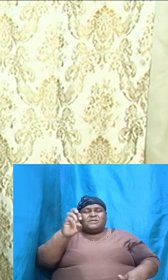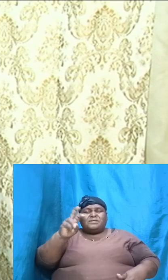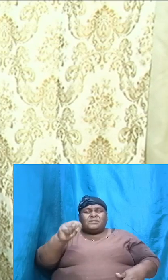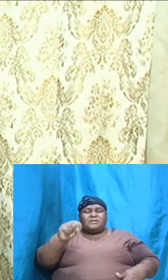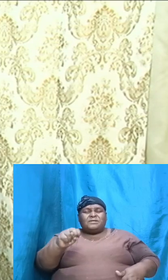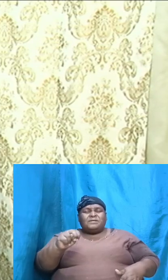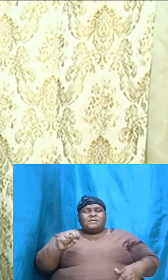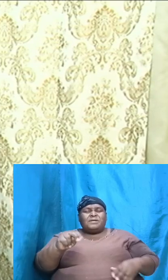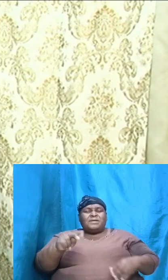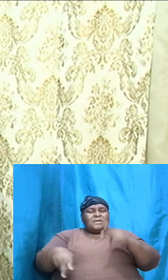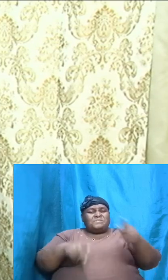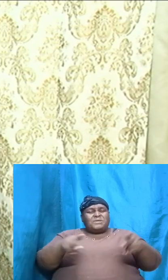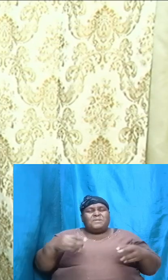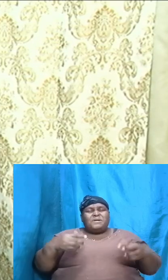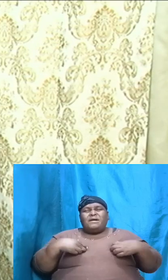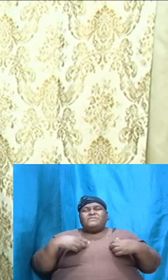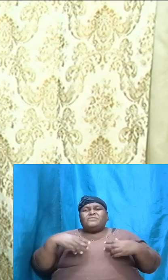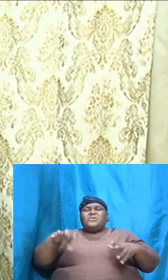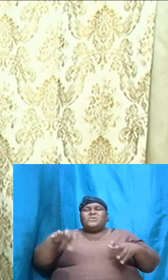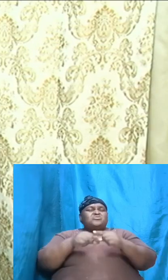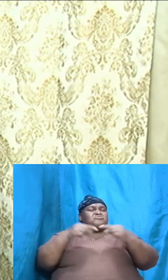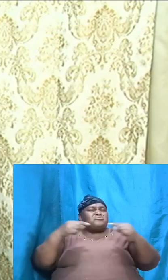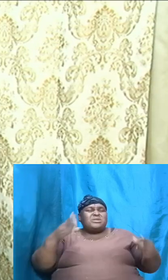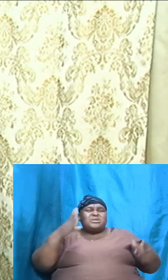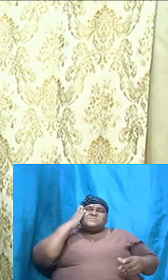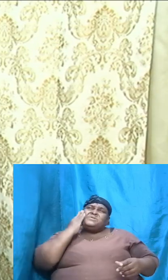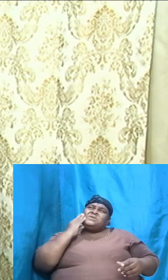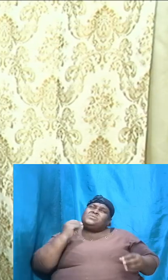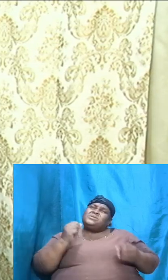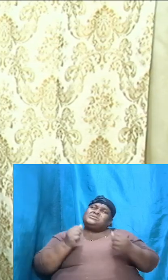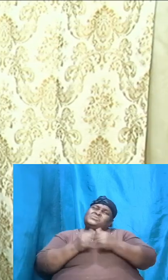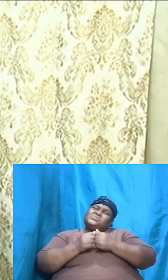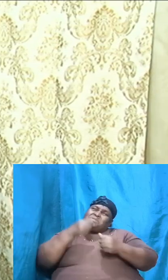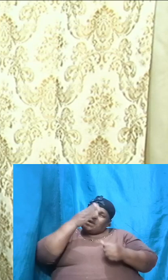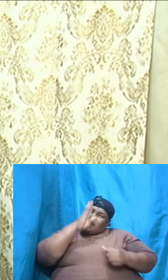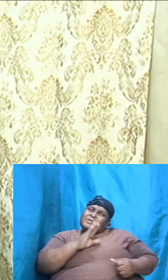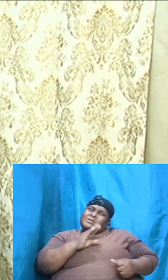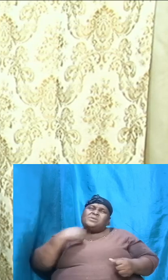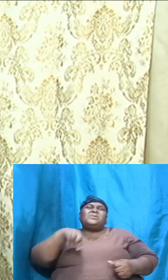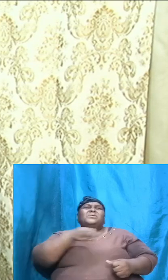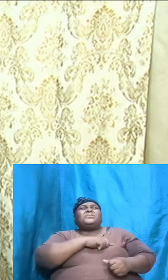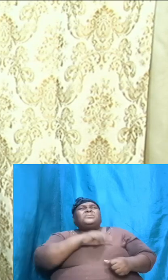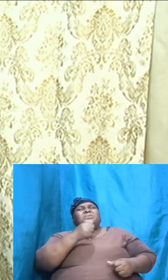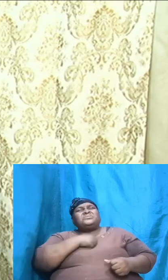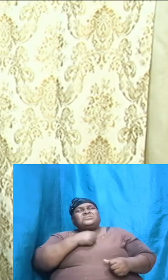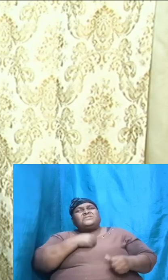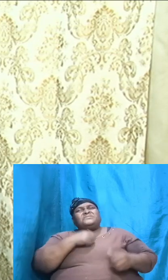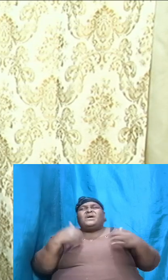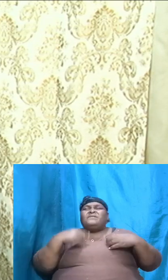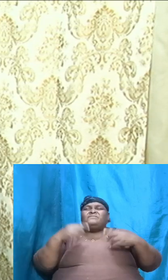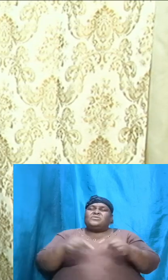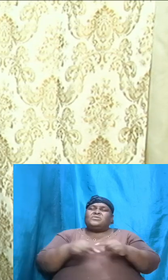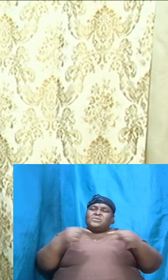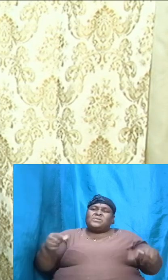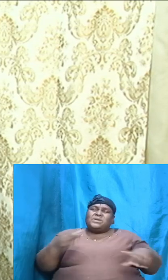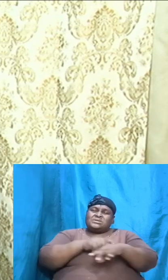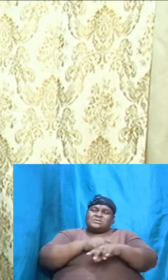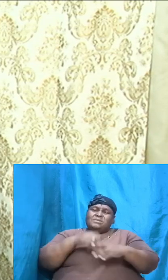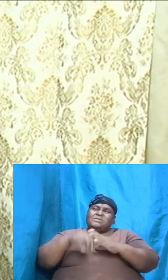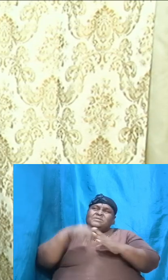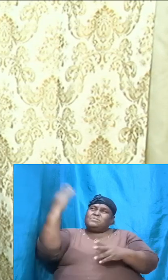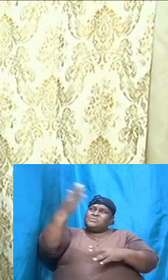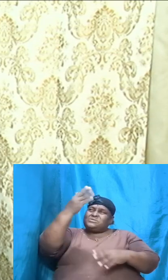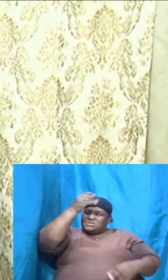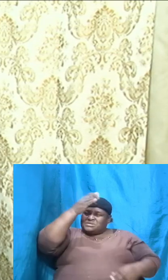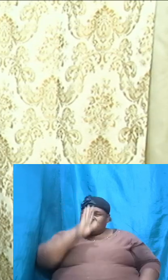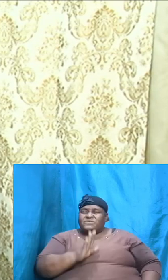experiences with God. We ourselves have had great times in the presence of God but it usually